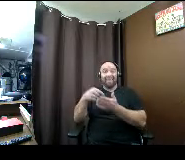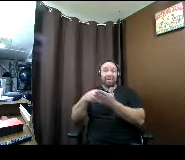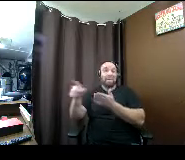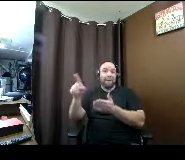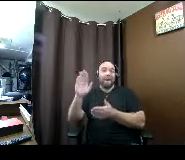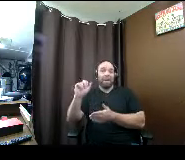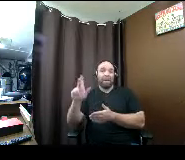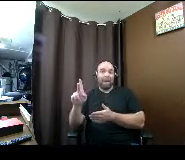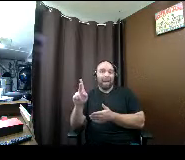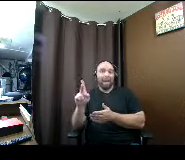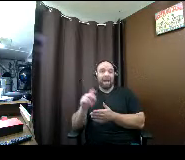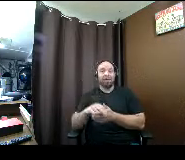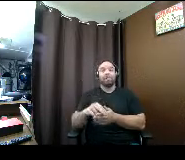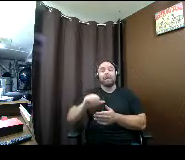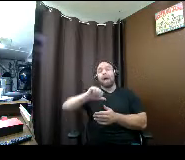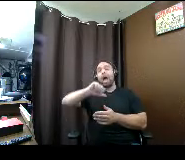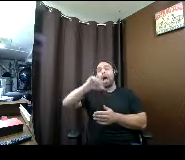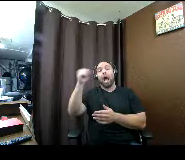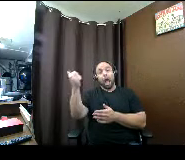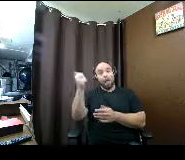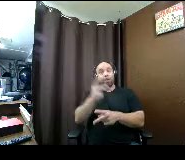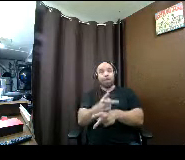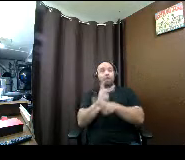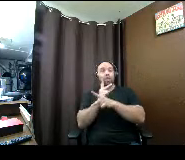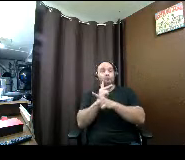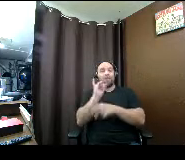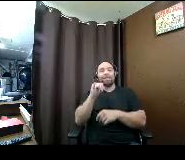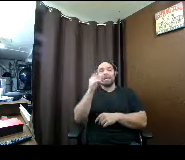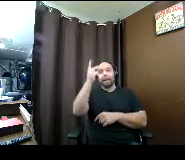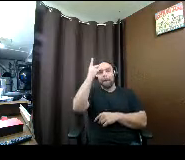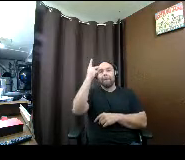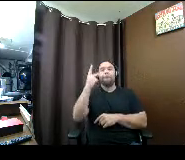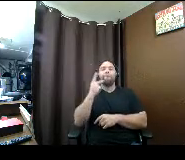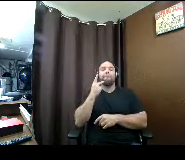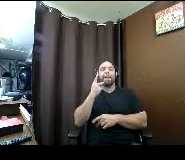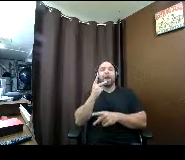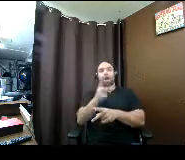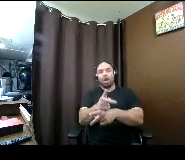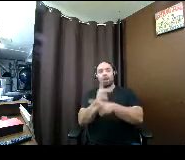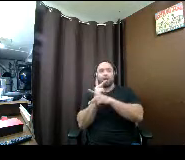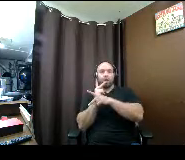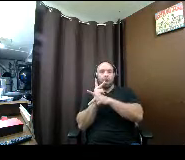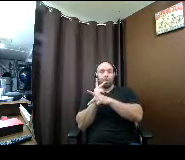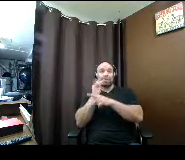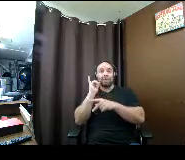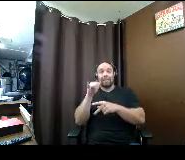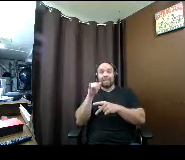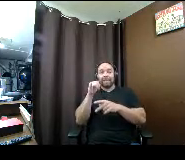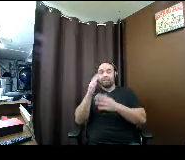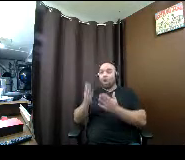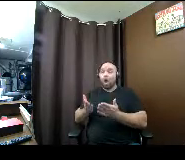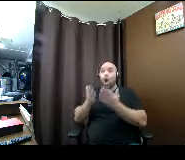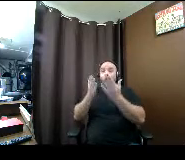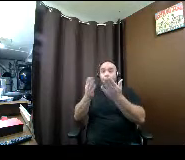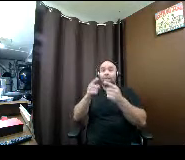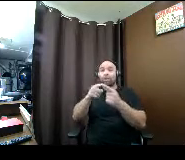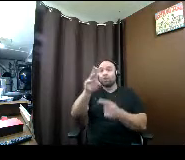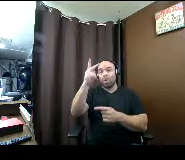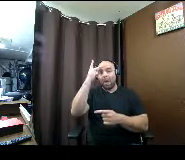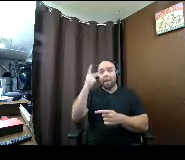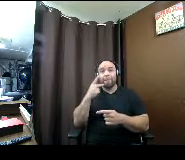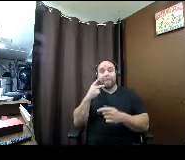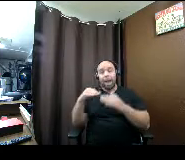the other type of loan are parent loans parent loans are loans offered to your parent based on their income so they're